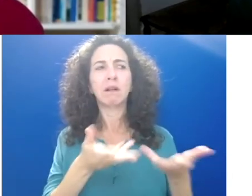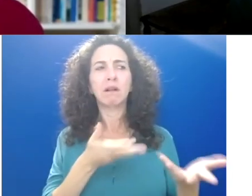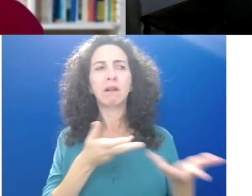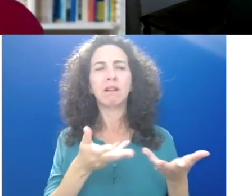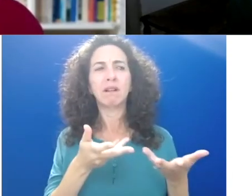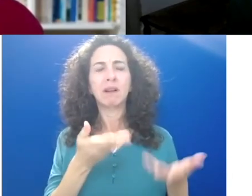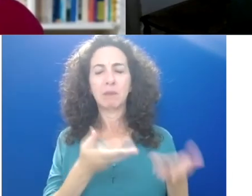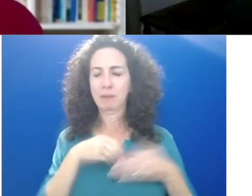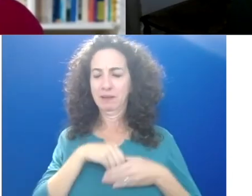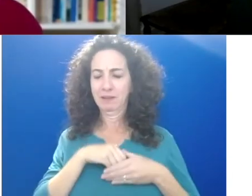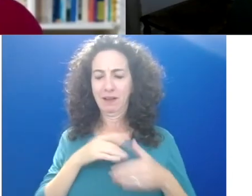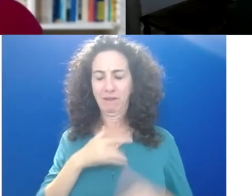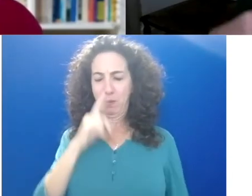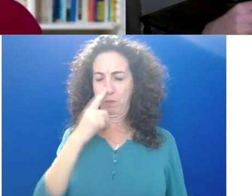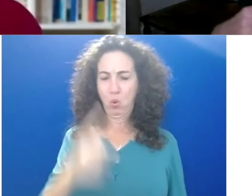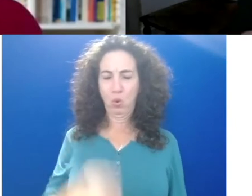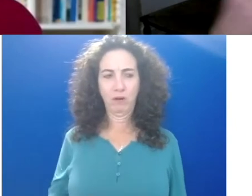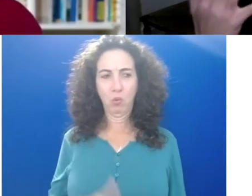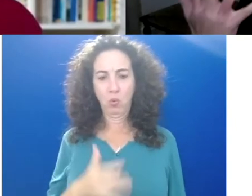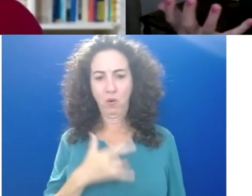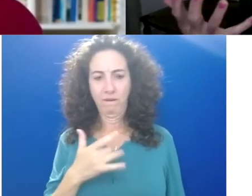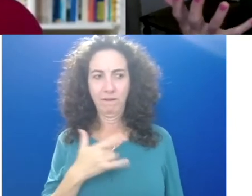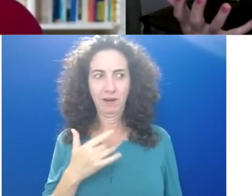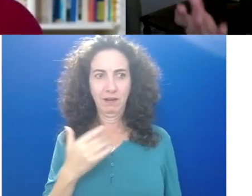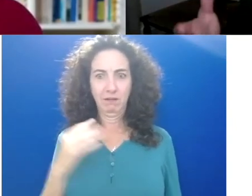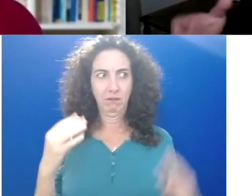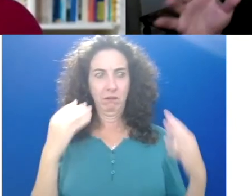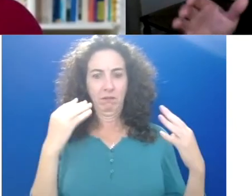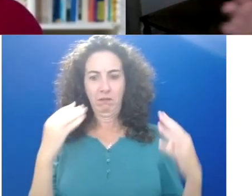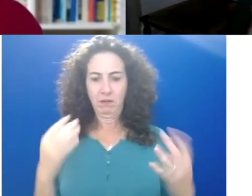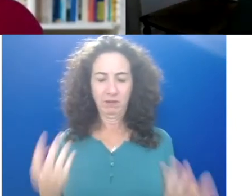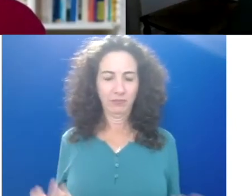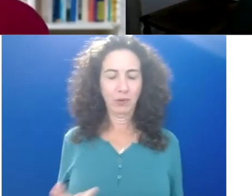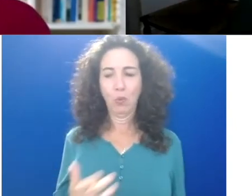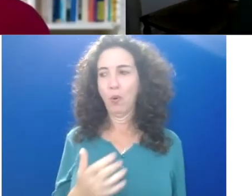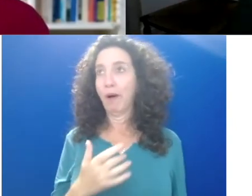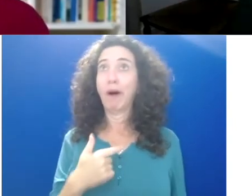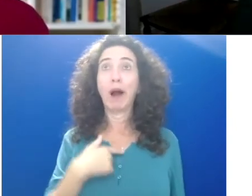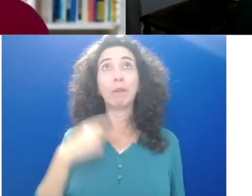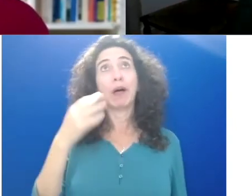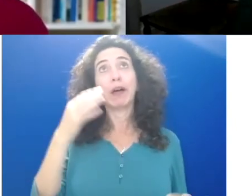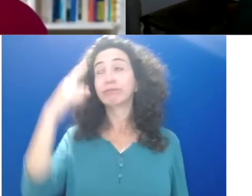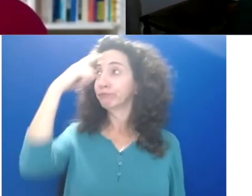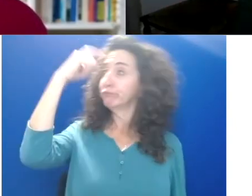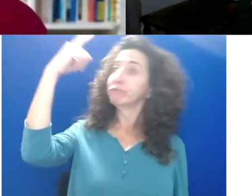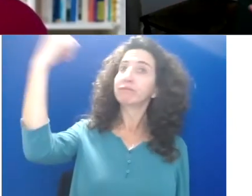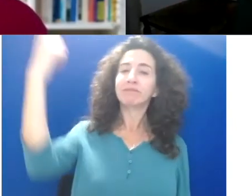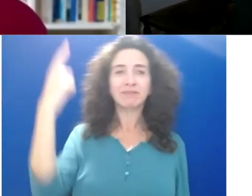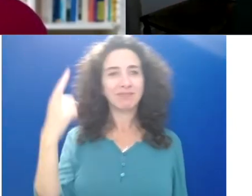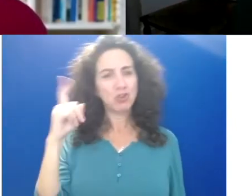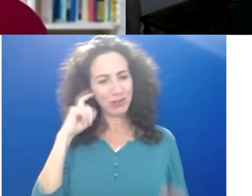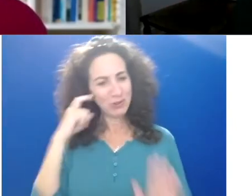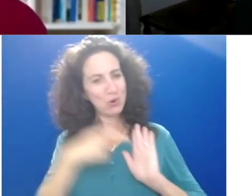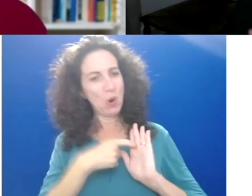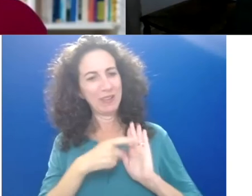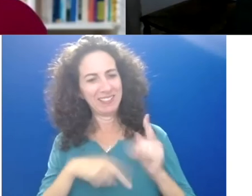or not present. And now that we know that we really should be trying to prioritize the things that truly matter to us, that truly do